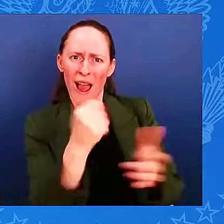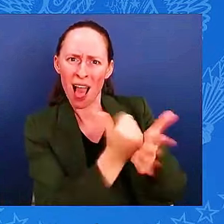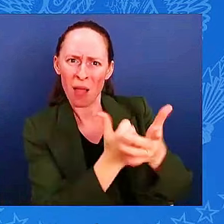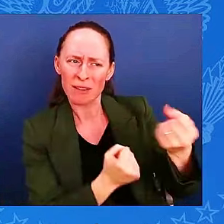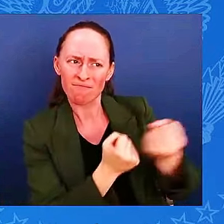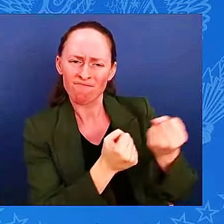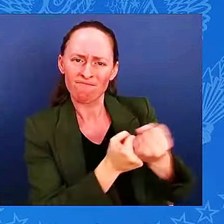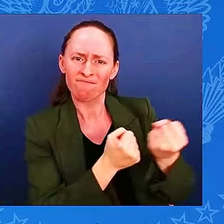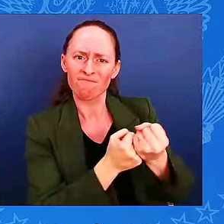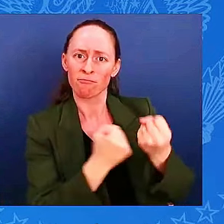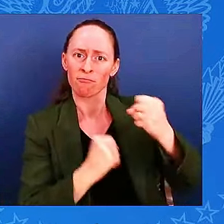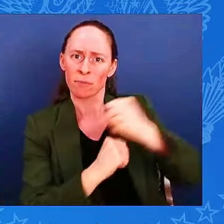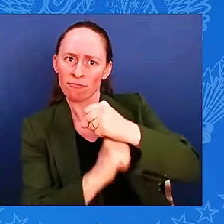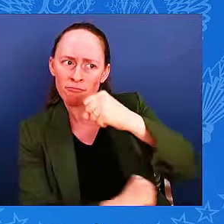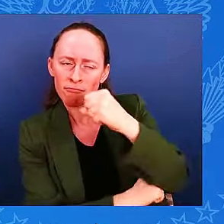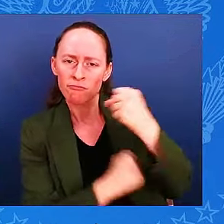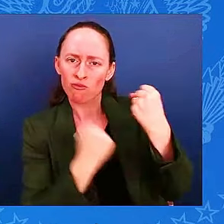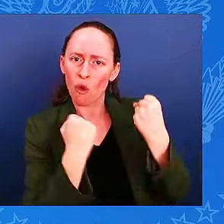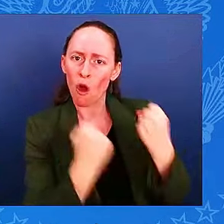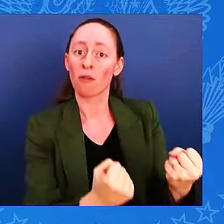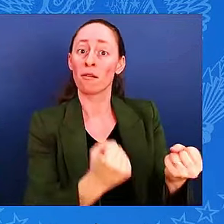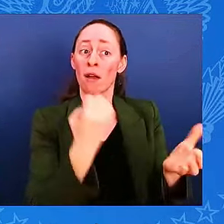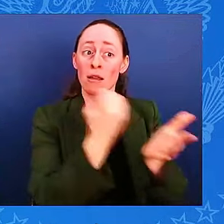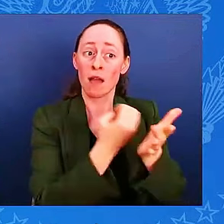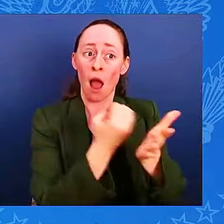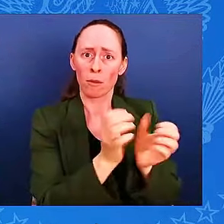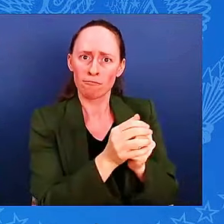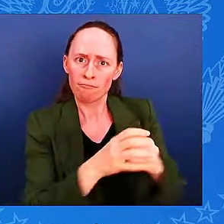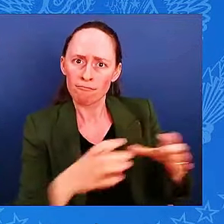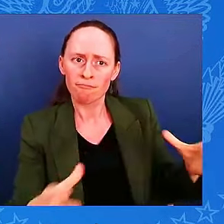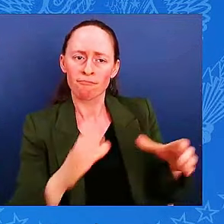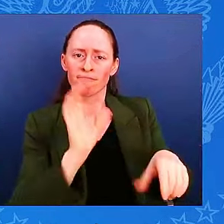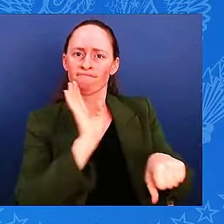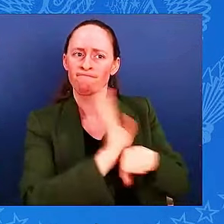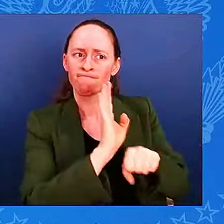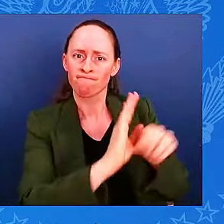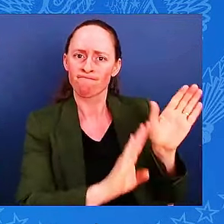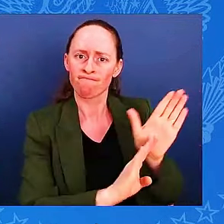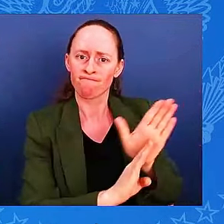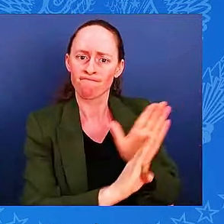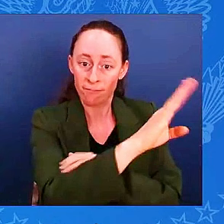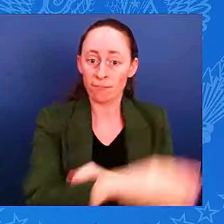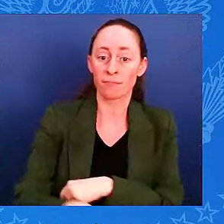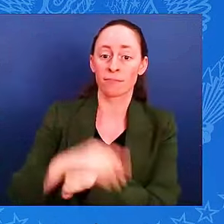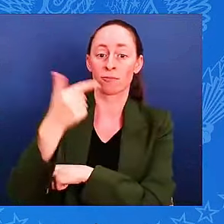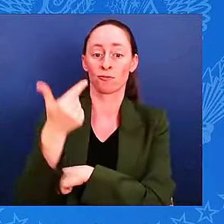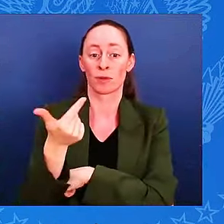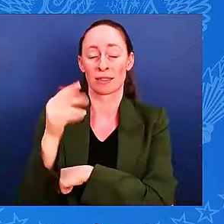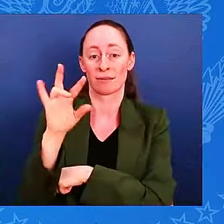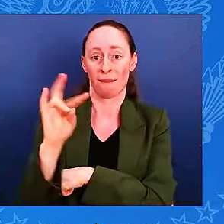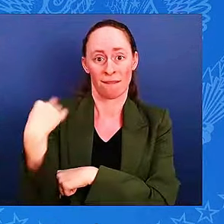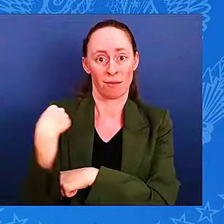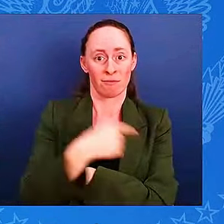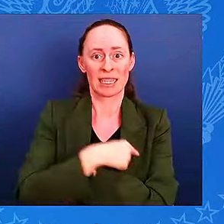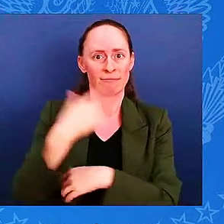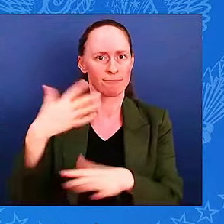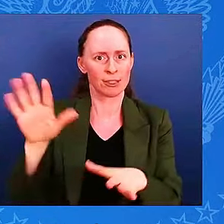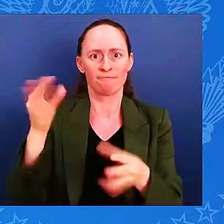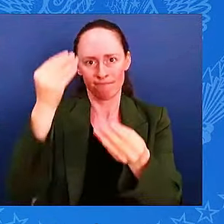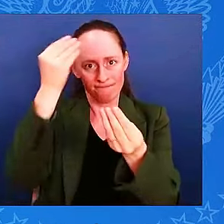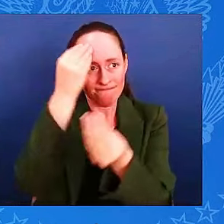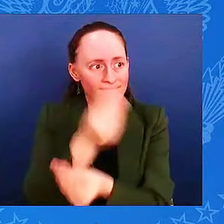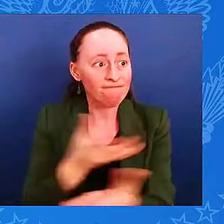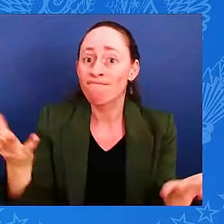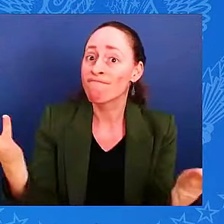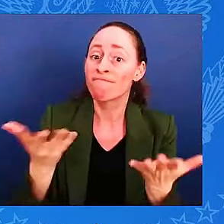announced the 50 billion dollar loan to Ukraine and I'm pleased to confirm that Europe